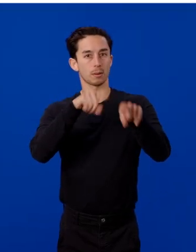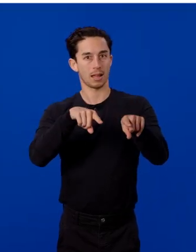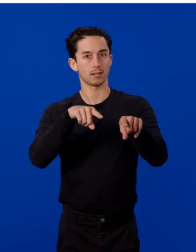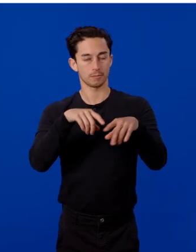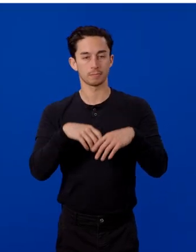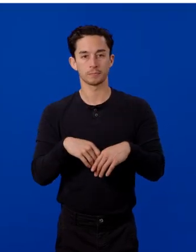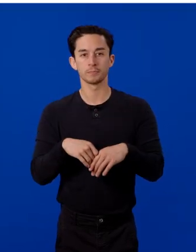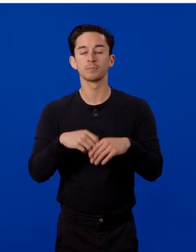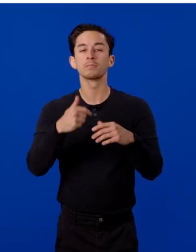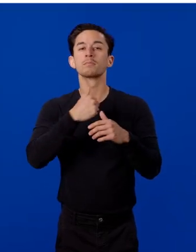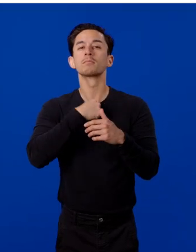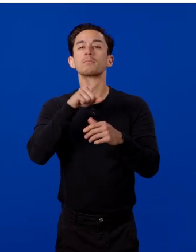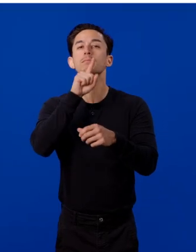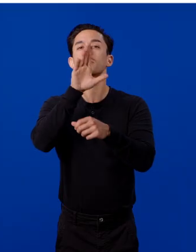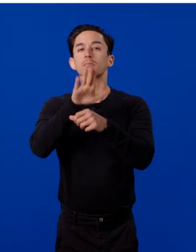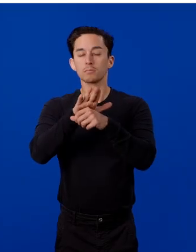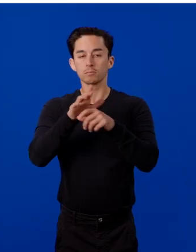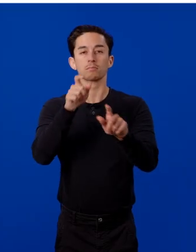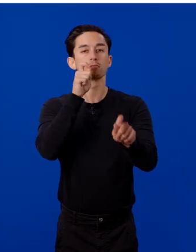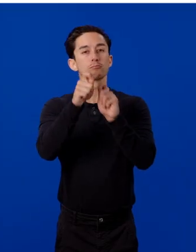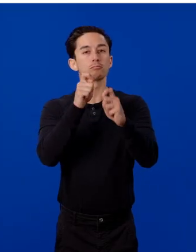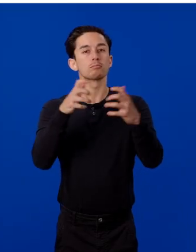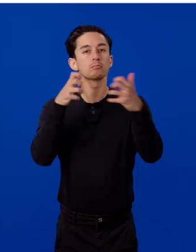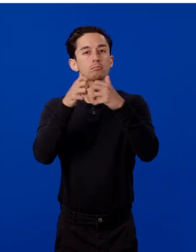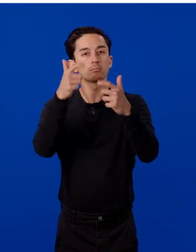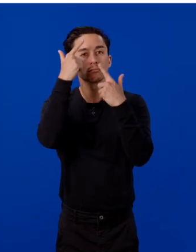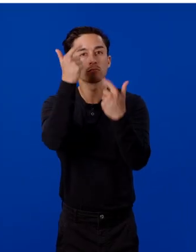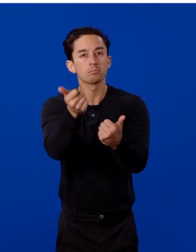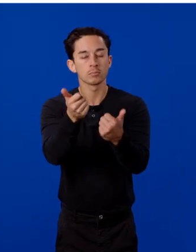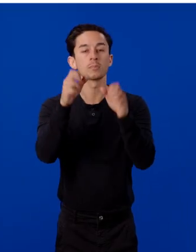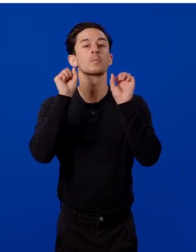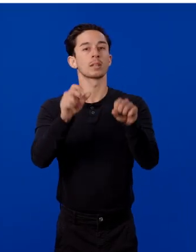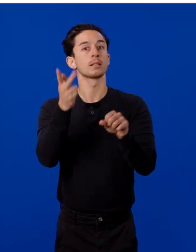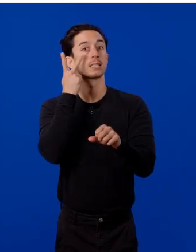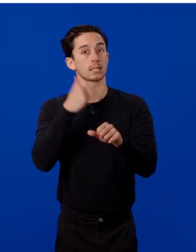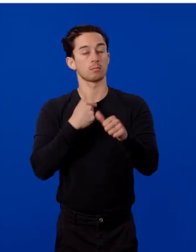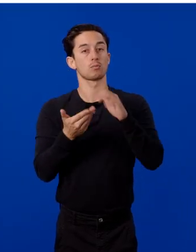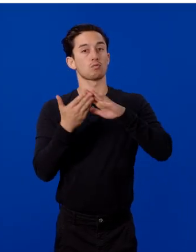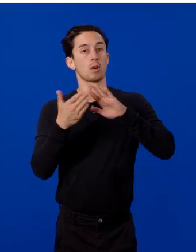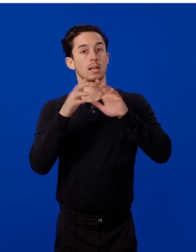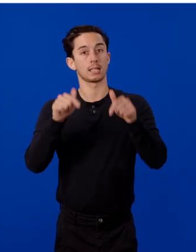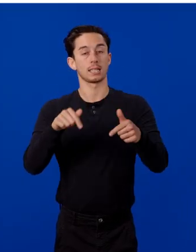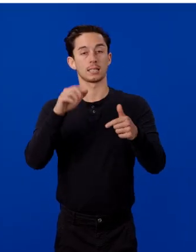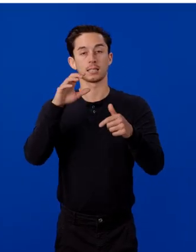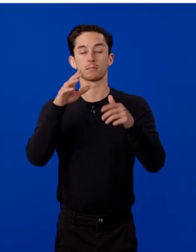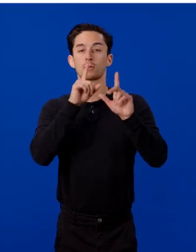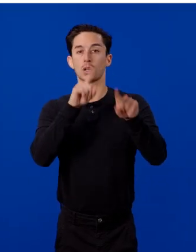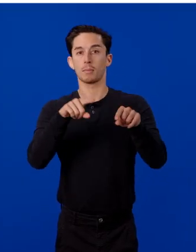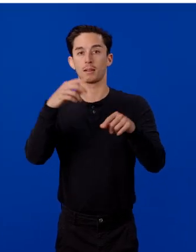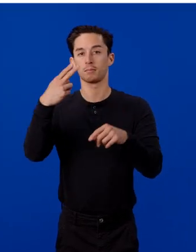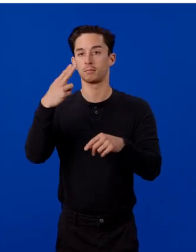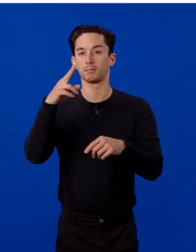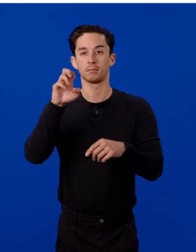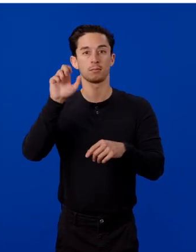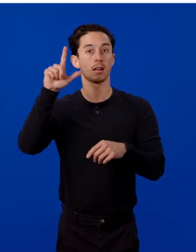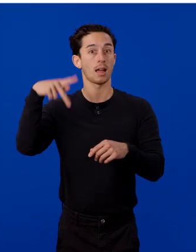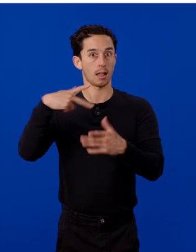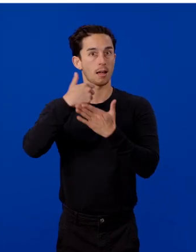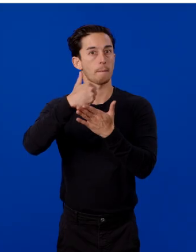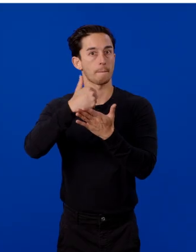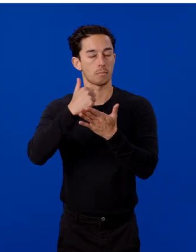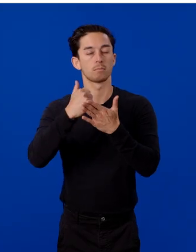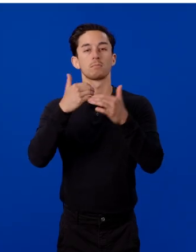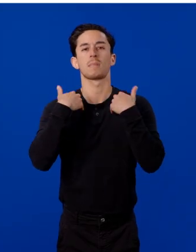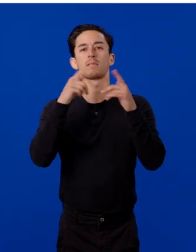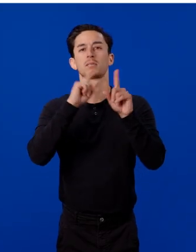Now, as I promised, this is all customizable. So here you can see me running the commands help, which will show you the different options to